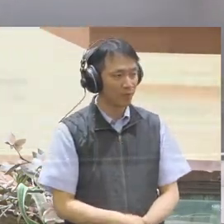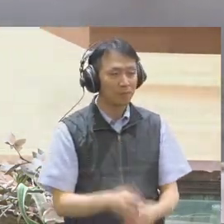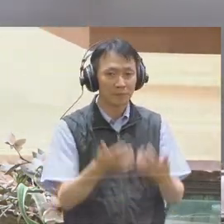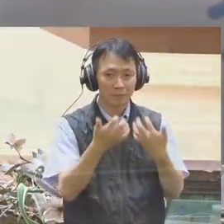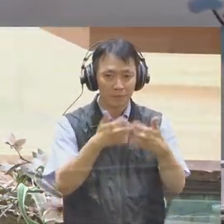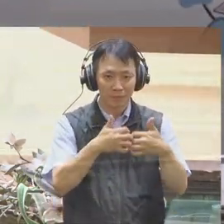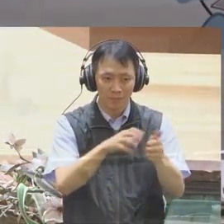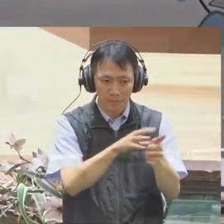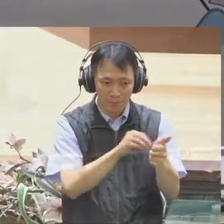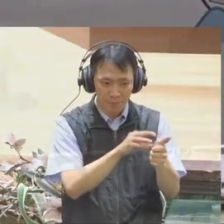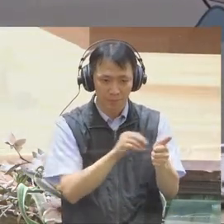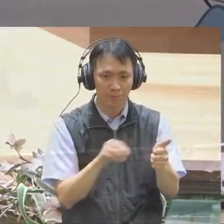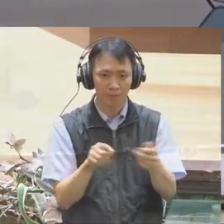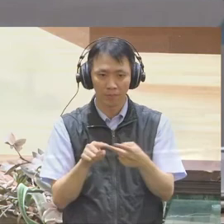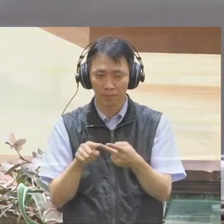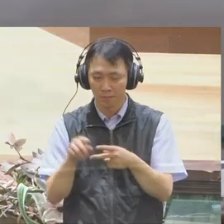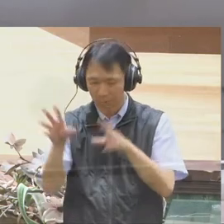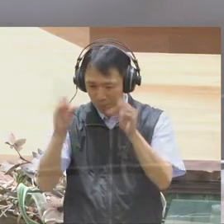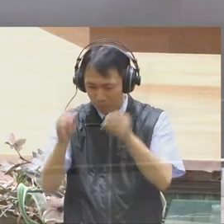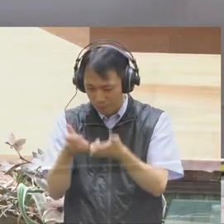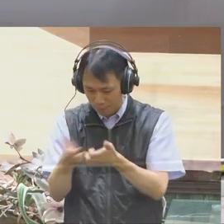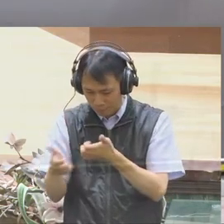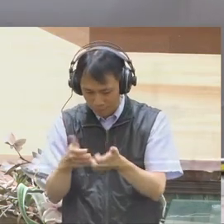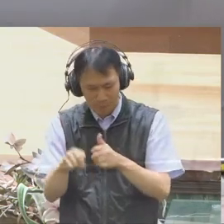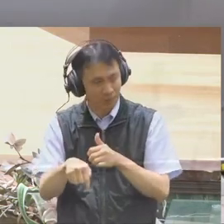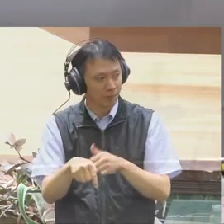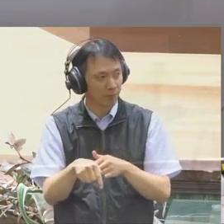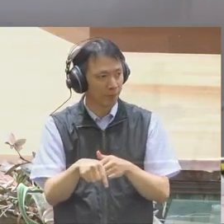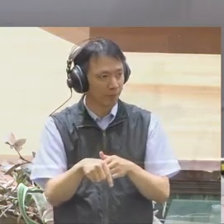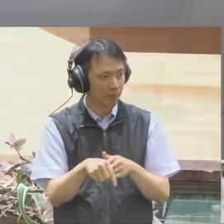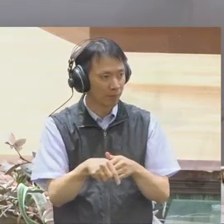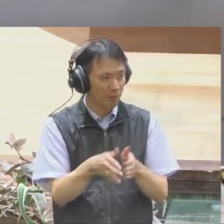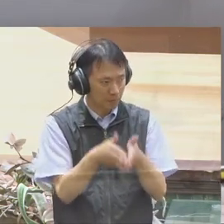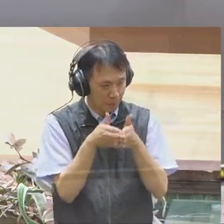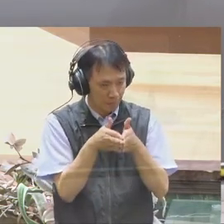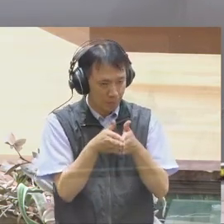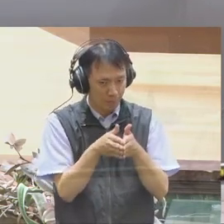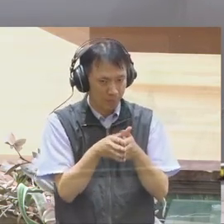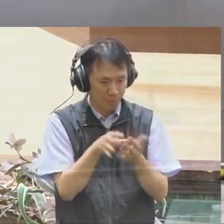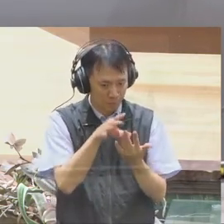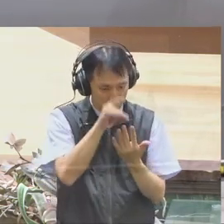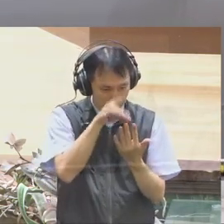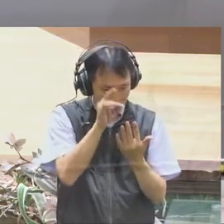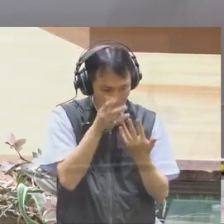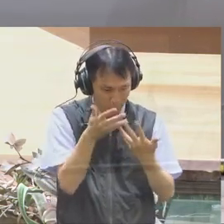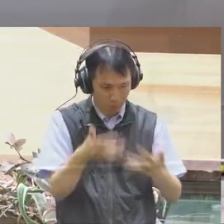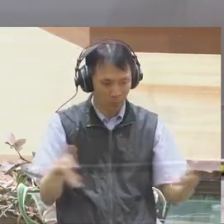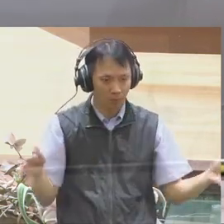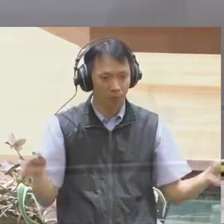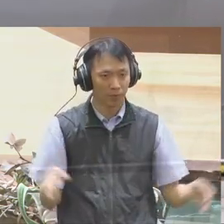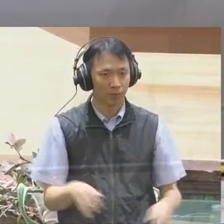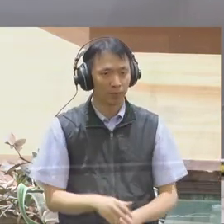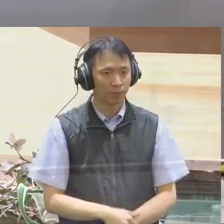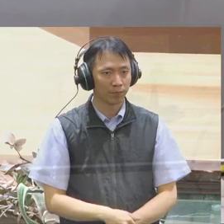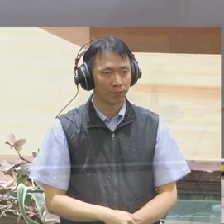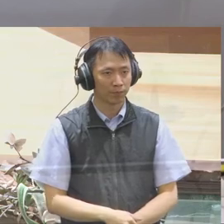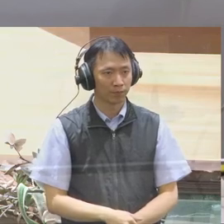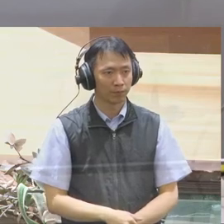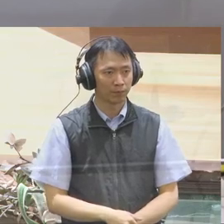choices in part of engineer. So, how to management in part,